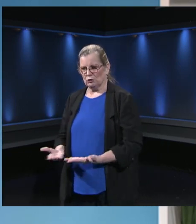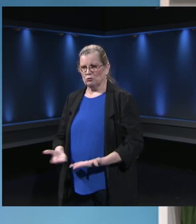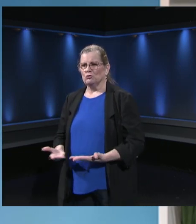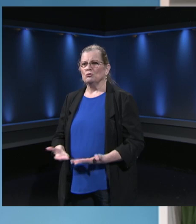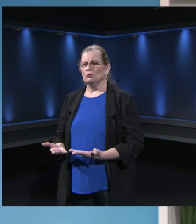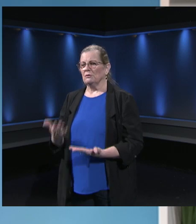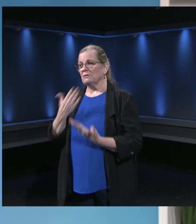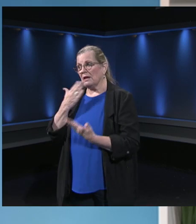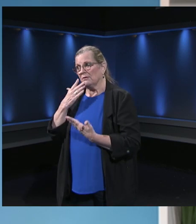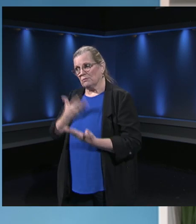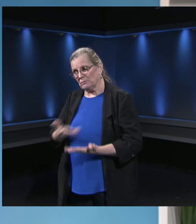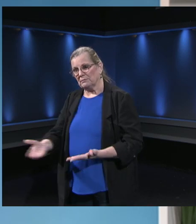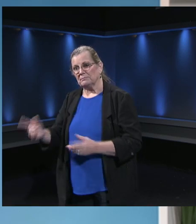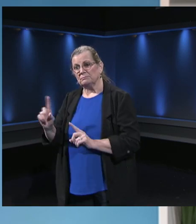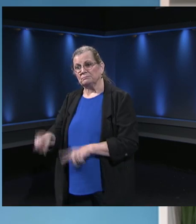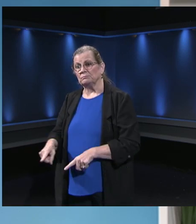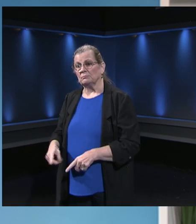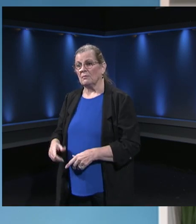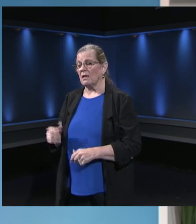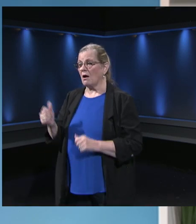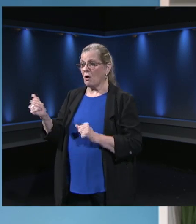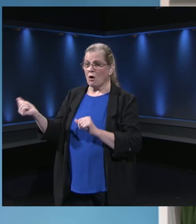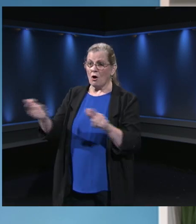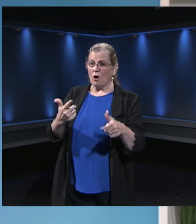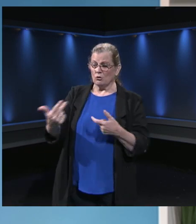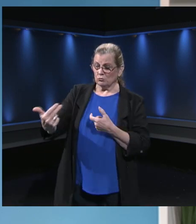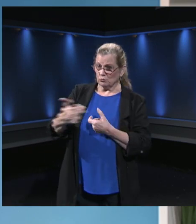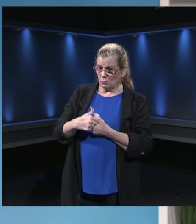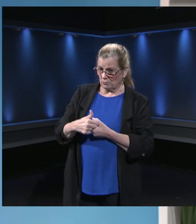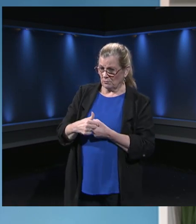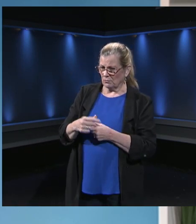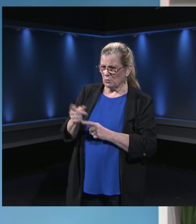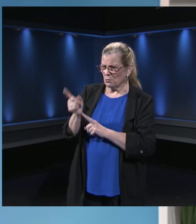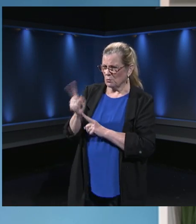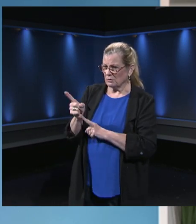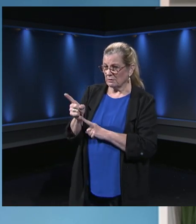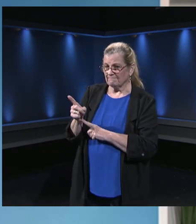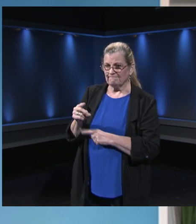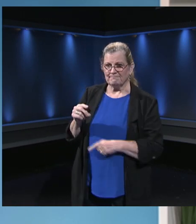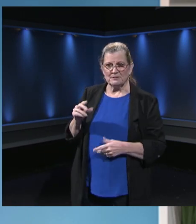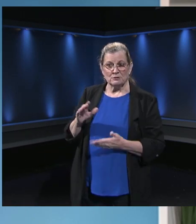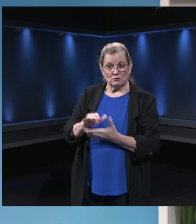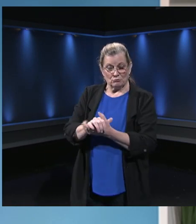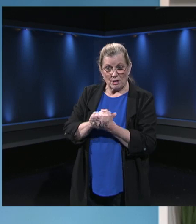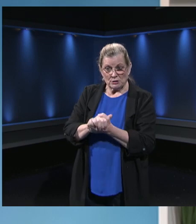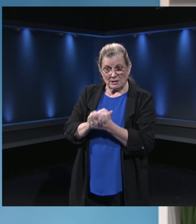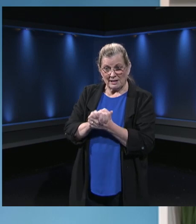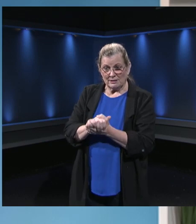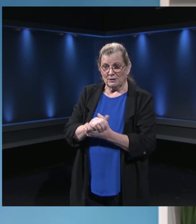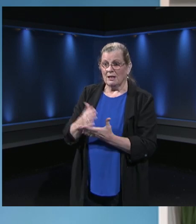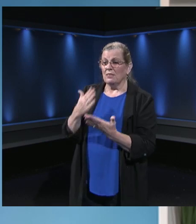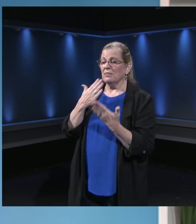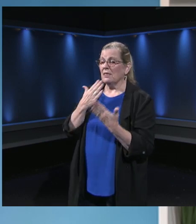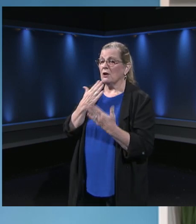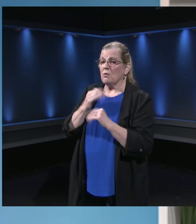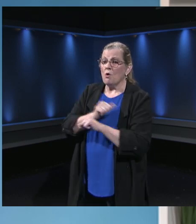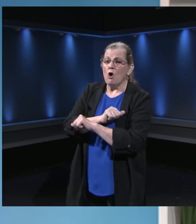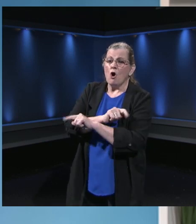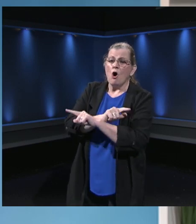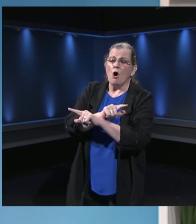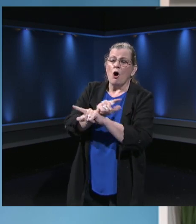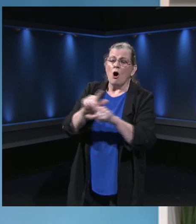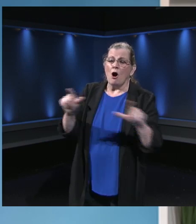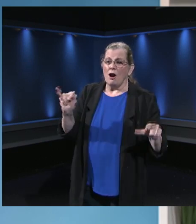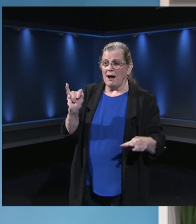Thank you all for joining us. I did just want to take one second to say a quick shout out and thank you to all of our IT folks who have been working